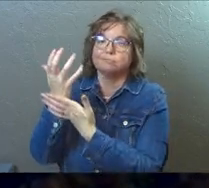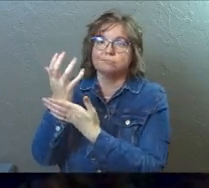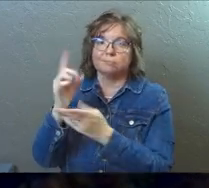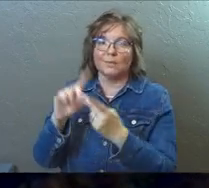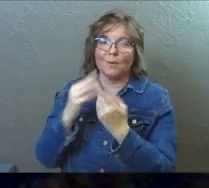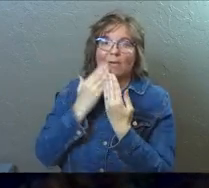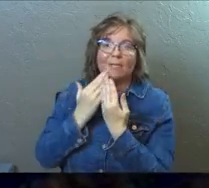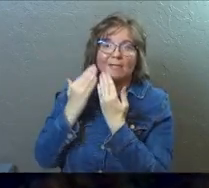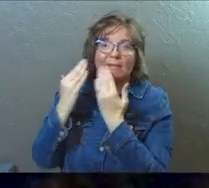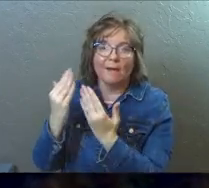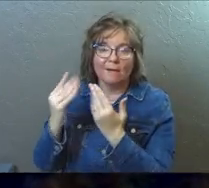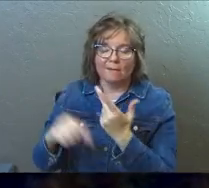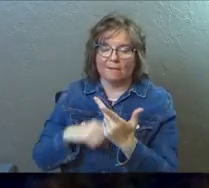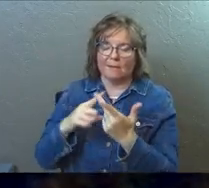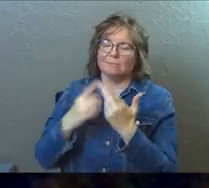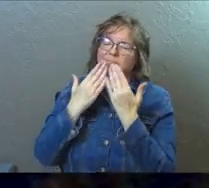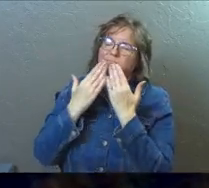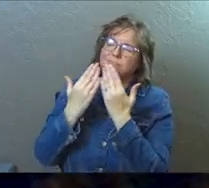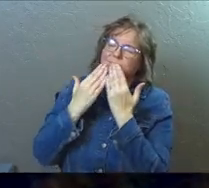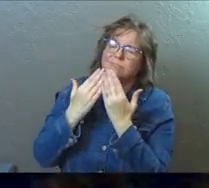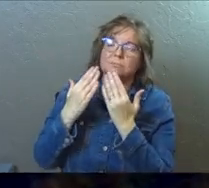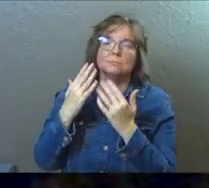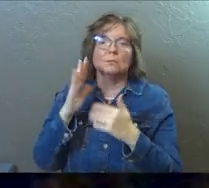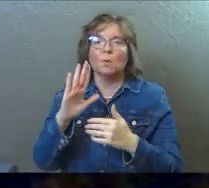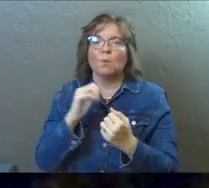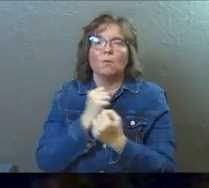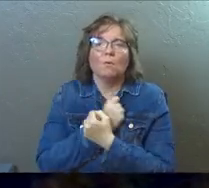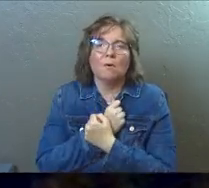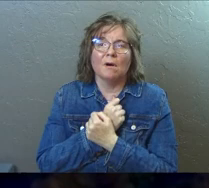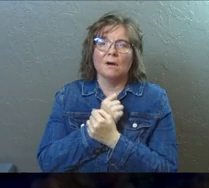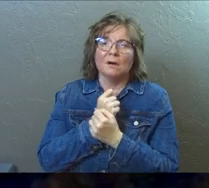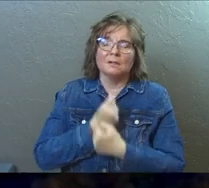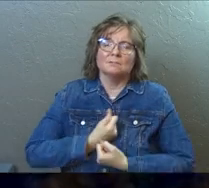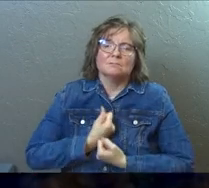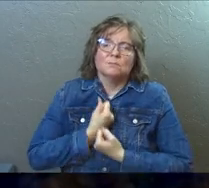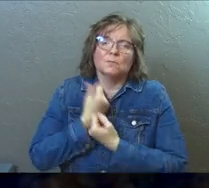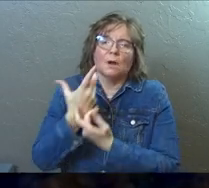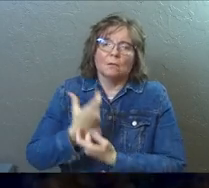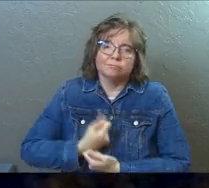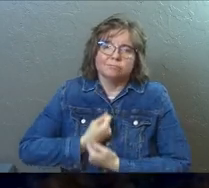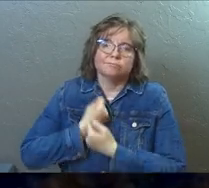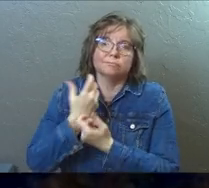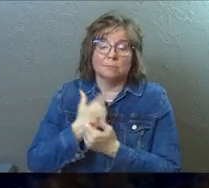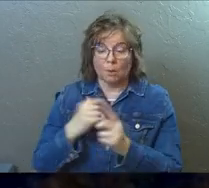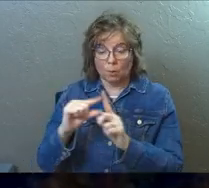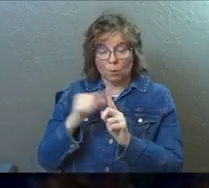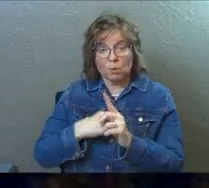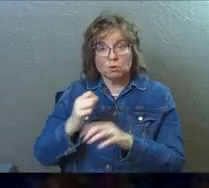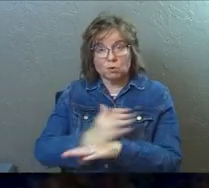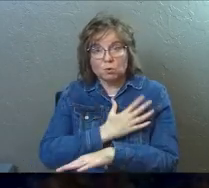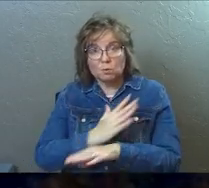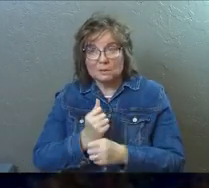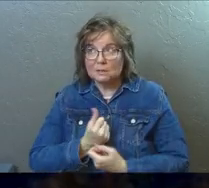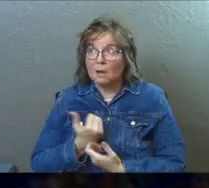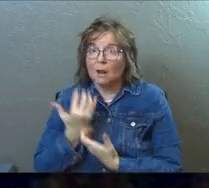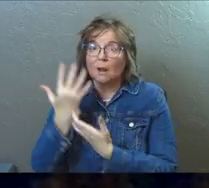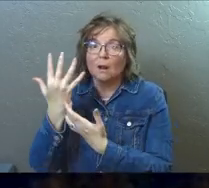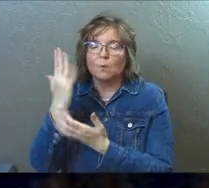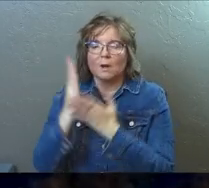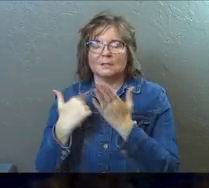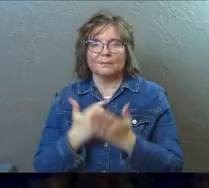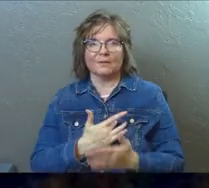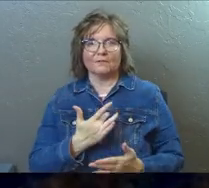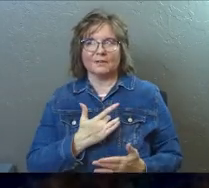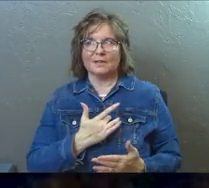your thanks, your gratitude, right, your, your love, you're expressing all those things in the words that you sing to him, it's why